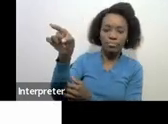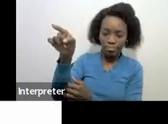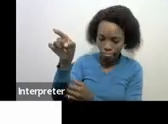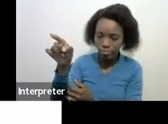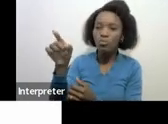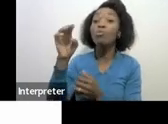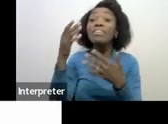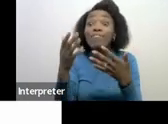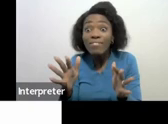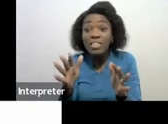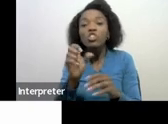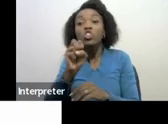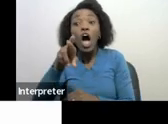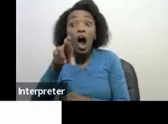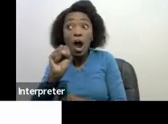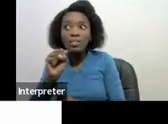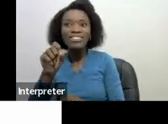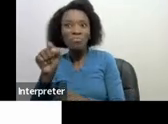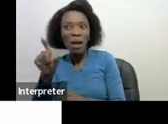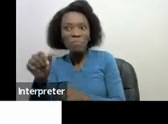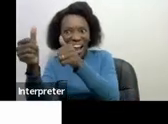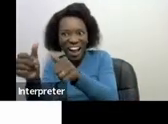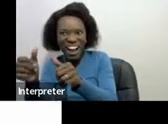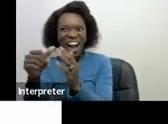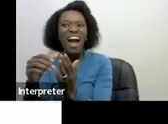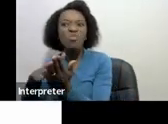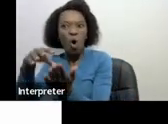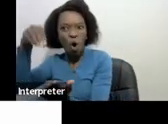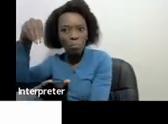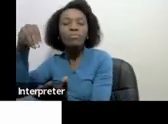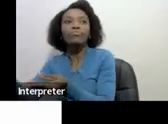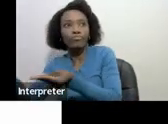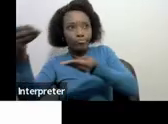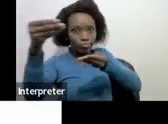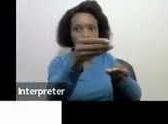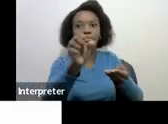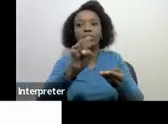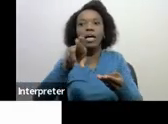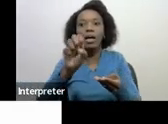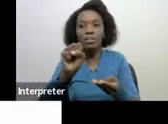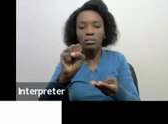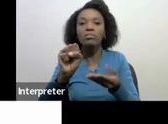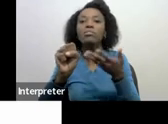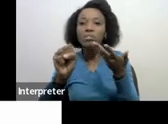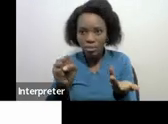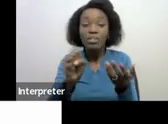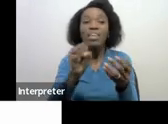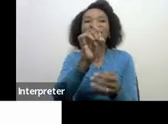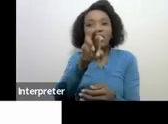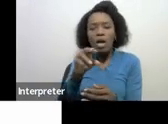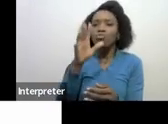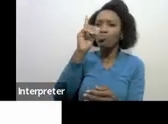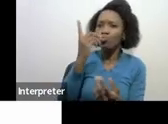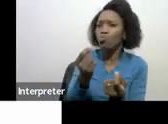a copy of the L&D account and together with the REV 267 SAS will then conduct an audit